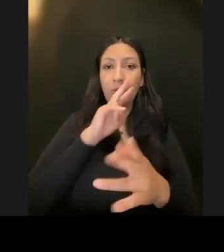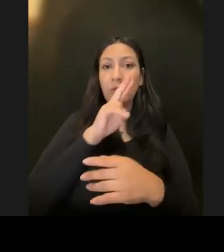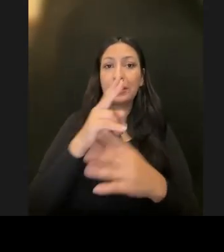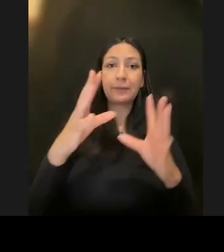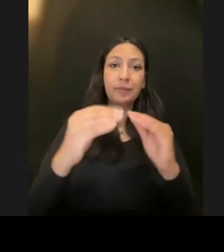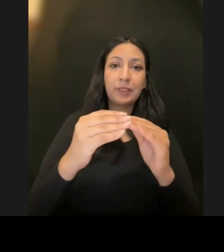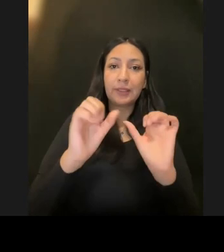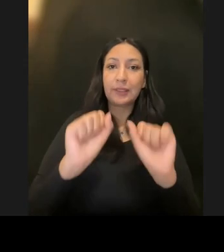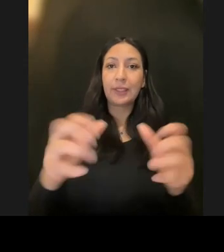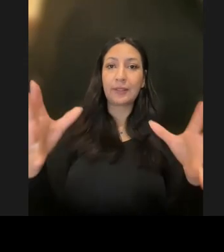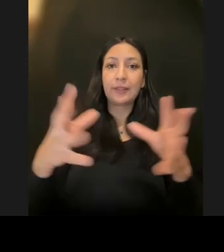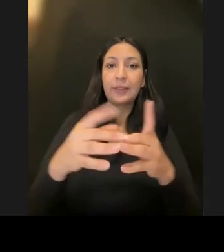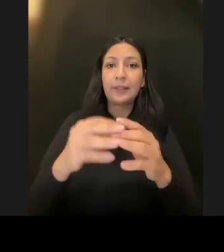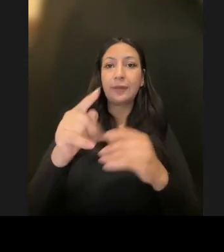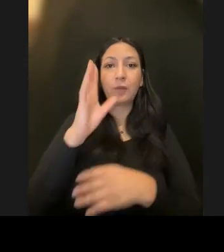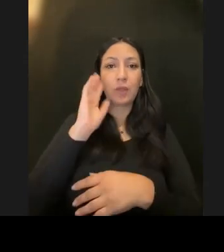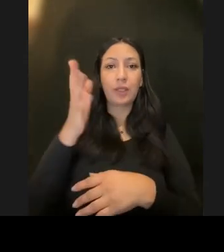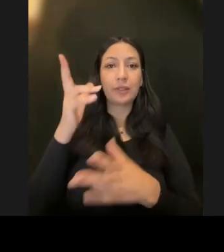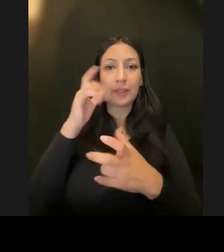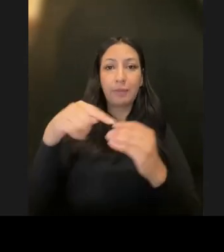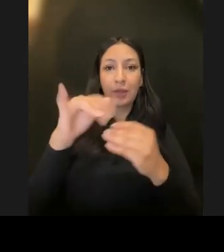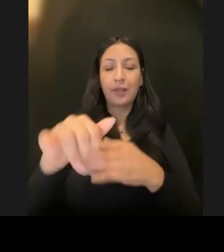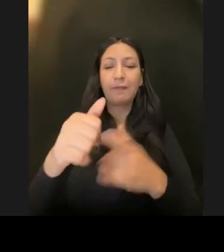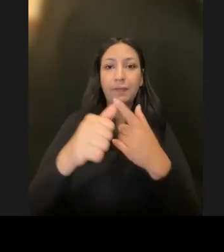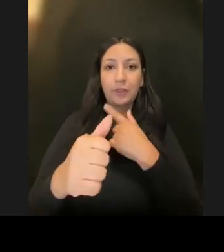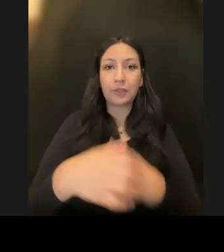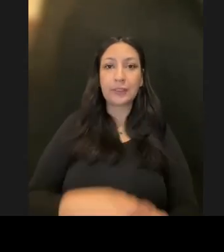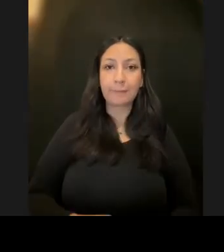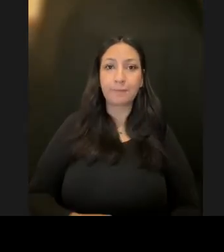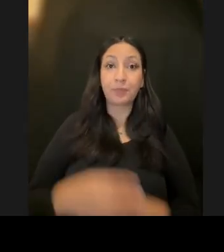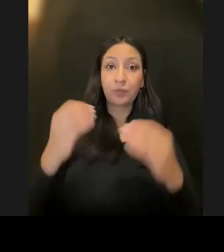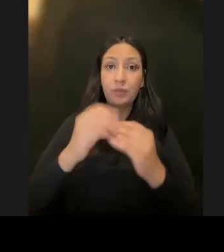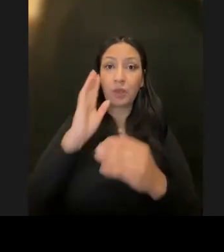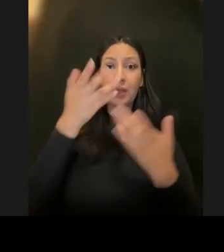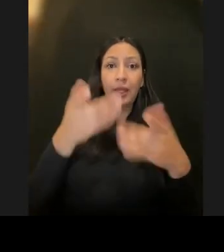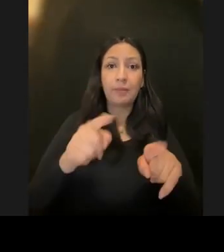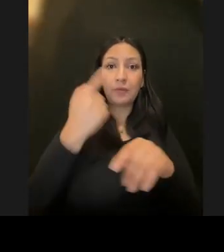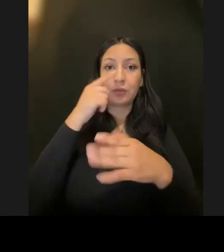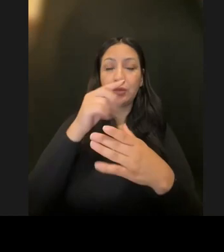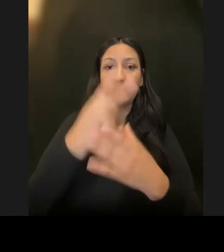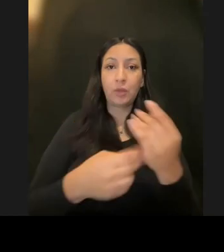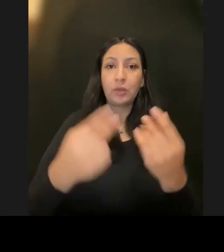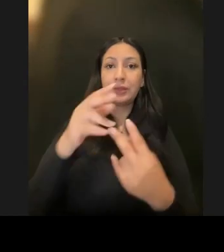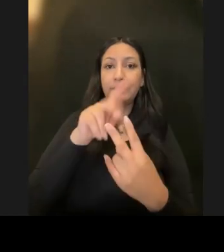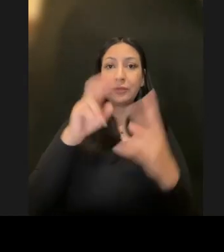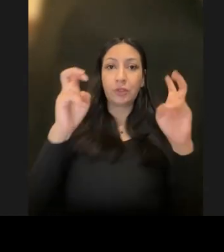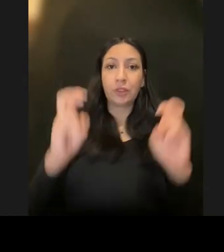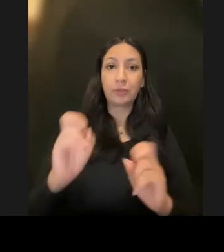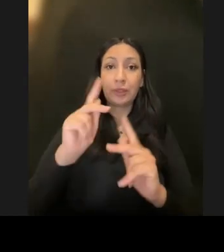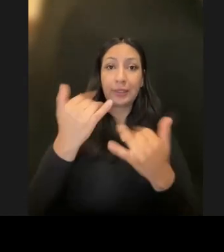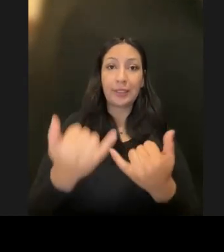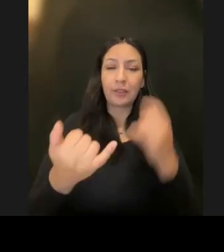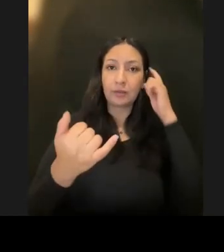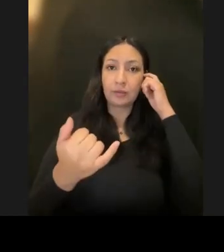and convenings, you'll hear about those first. So more to come on both of those topics. And now we're